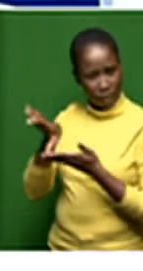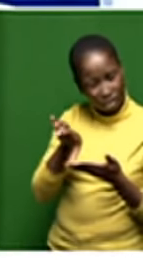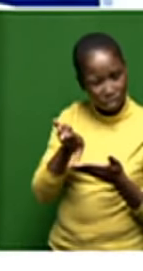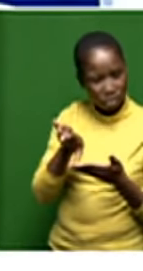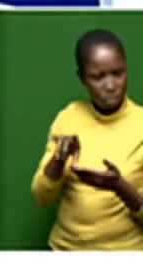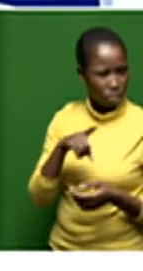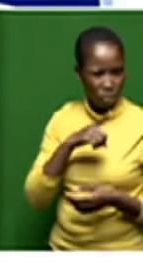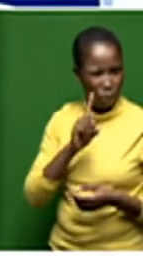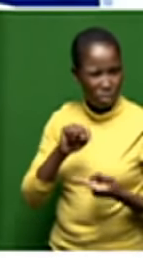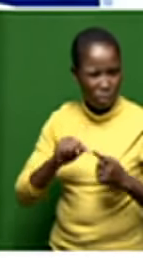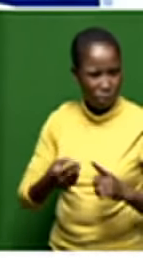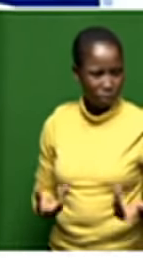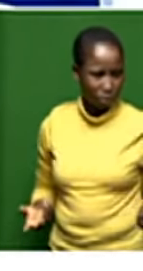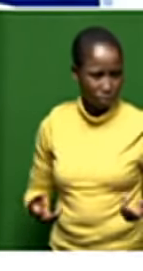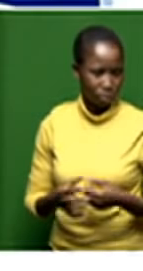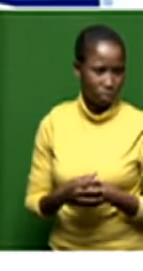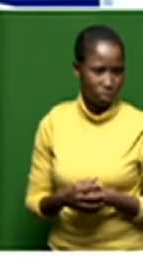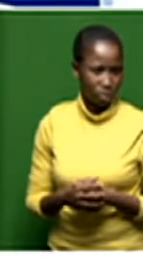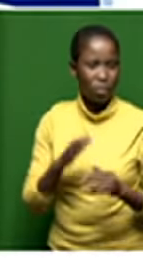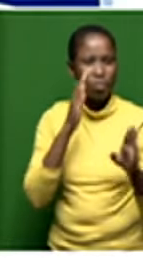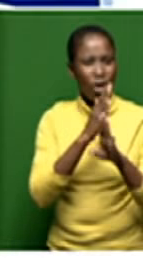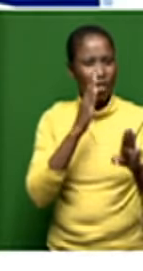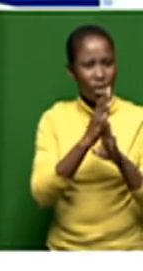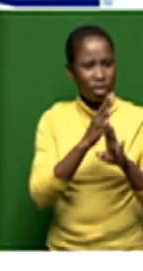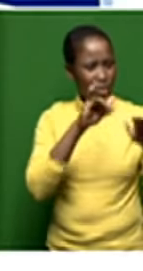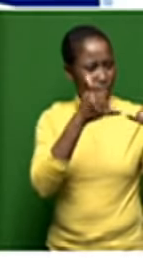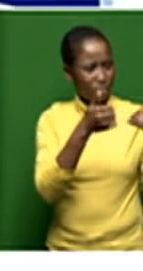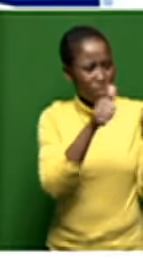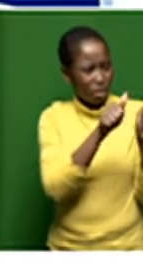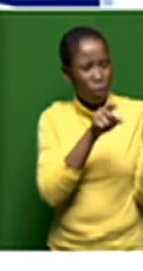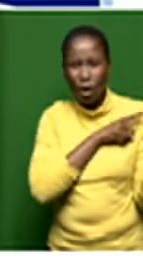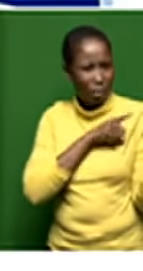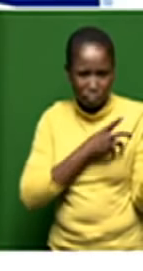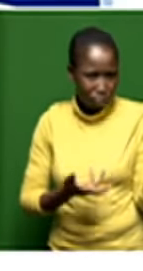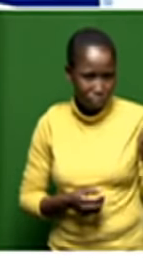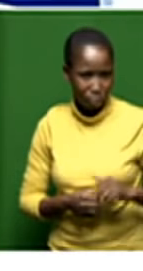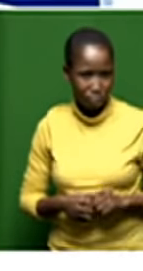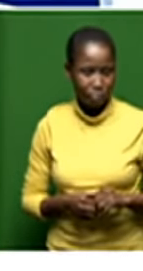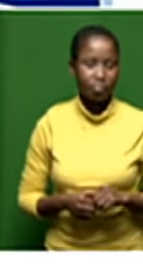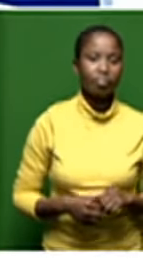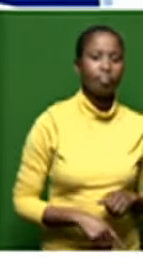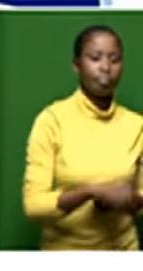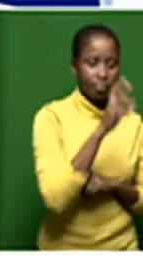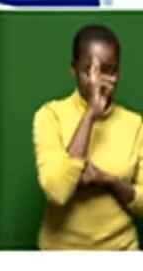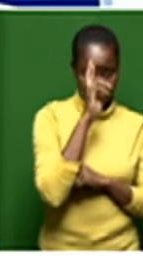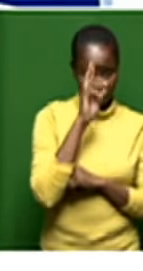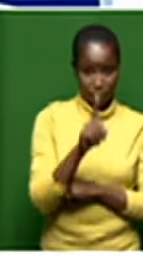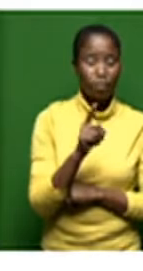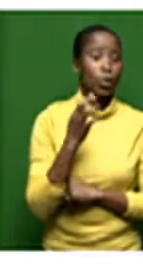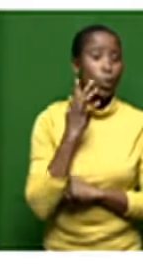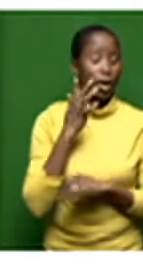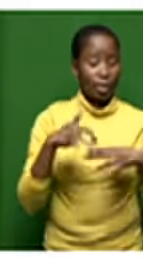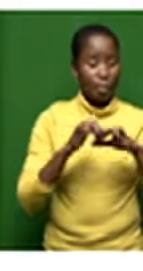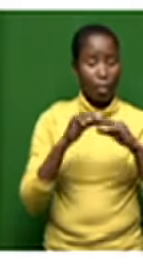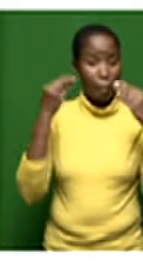what's the point then of having that private equity partner remember when we went out of business rescue